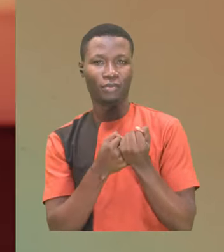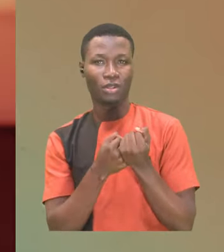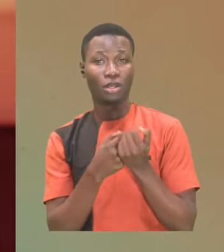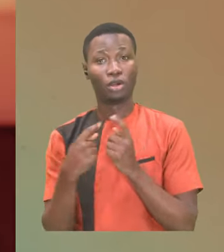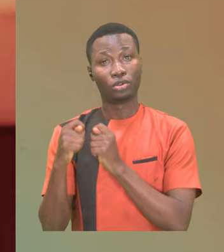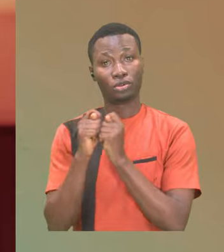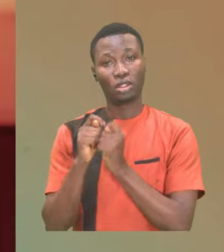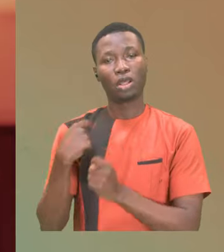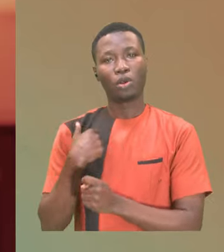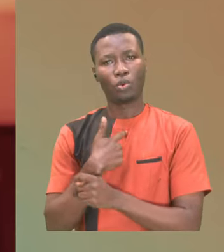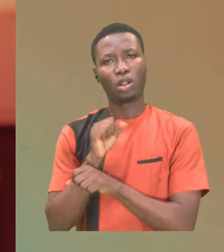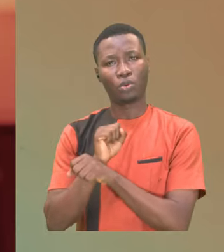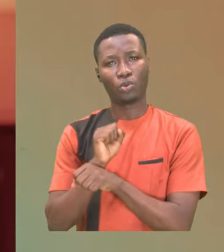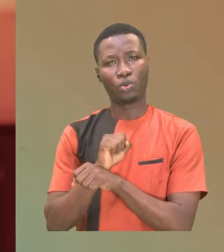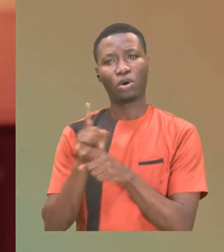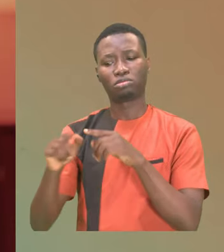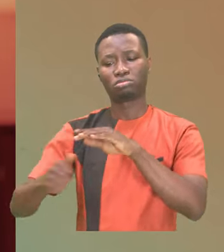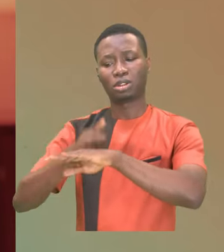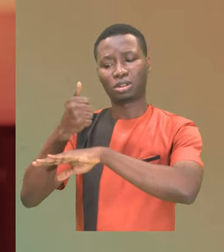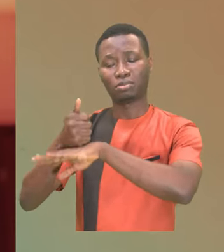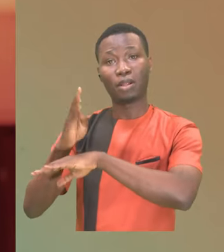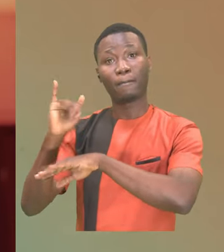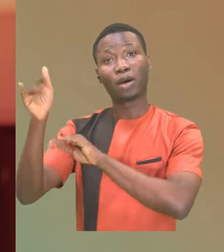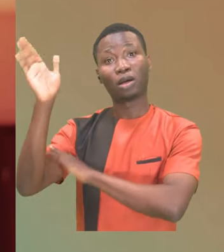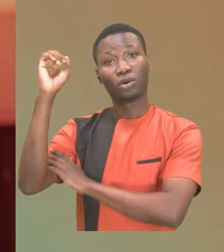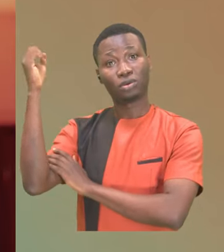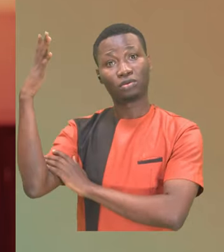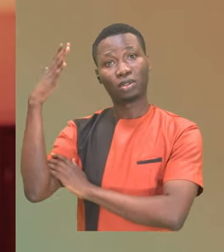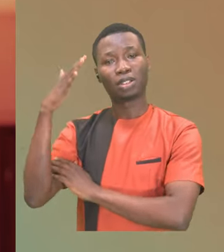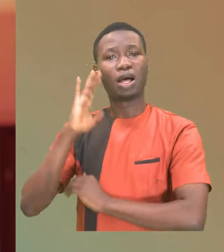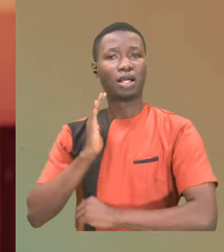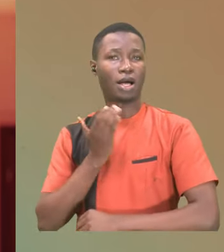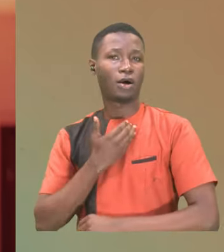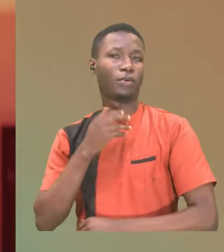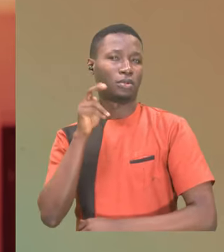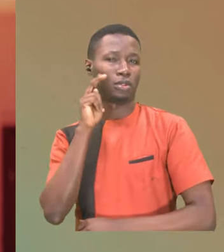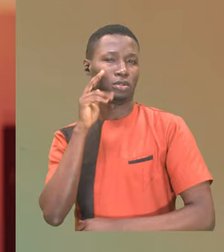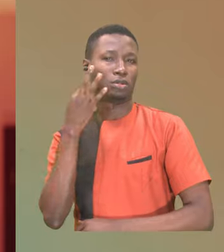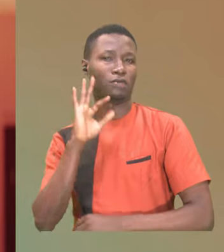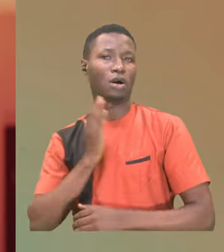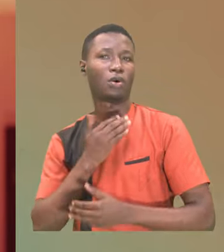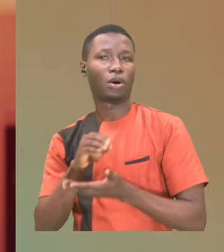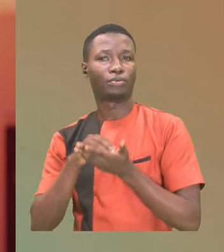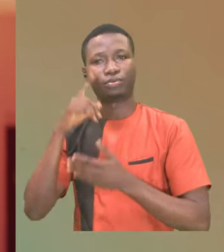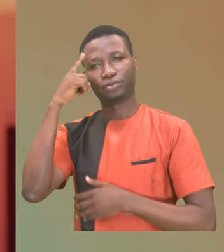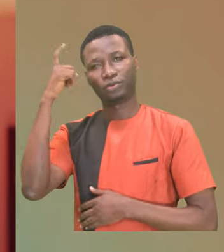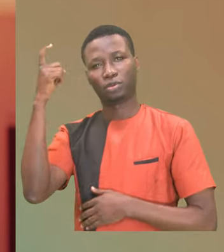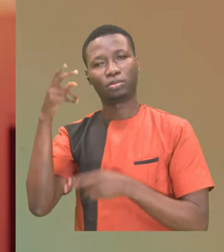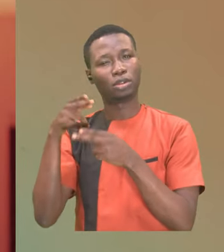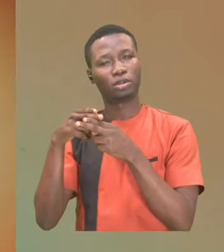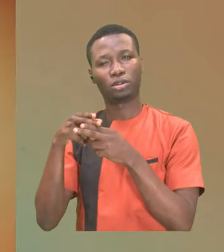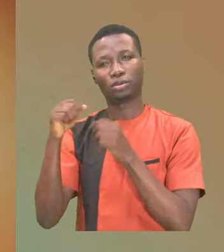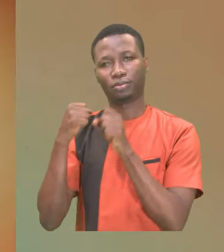We will work together, established by the grace of God, the Nigeria of our dreams, in a few short years.